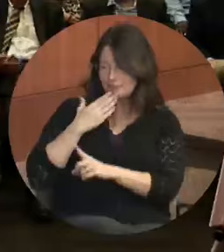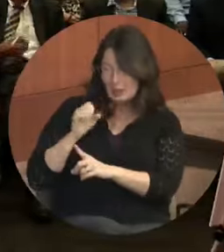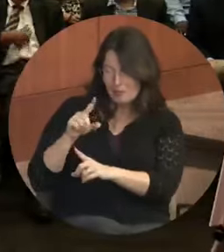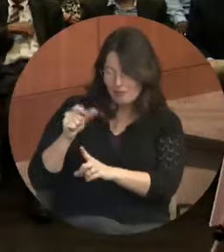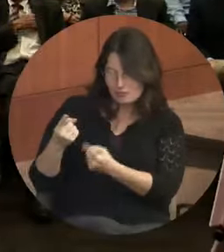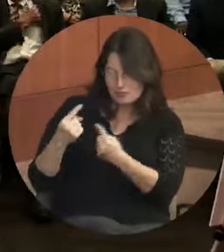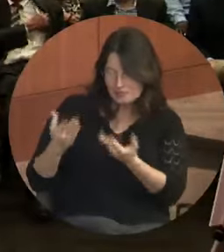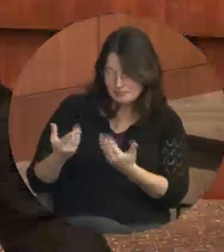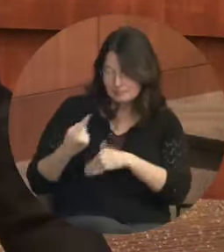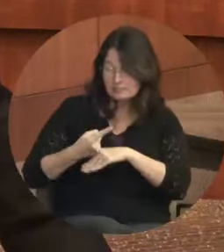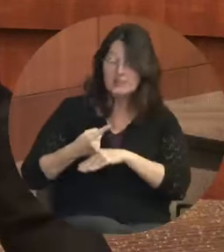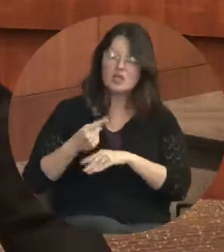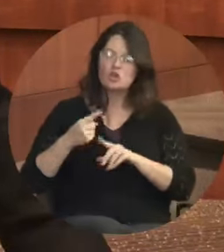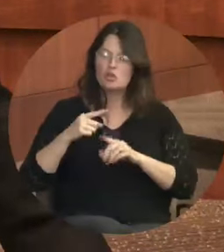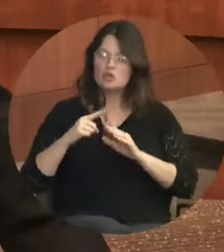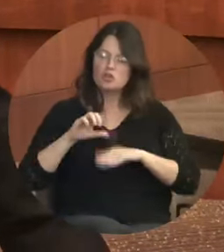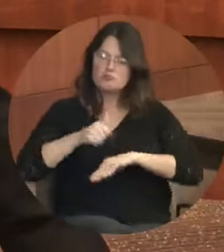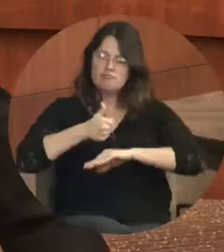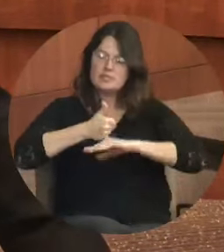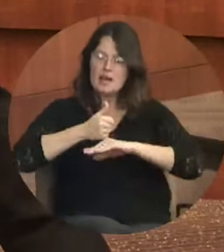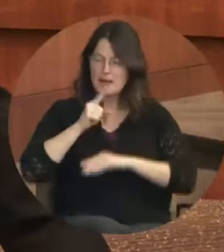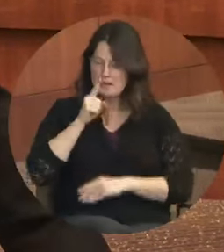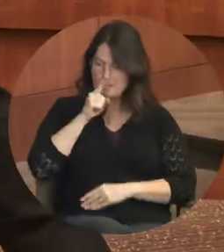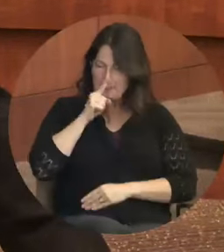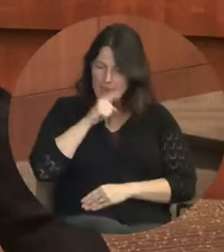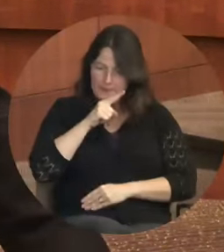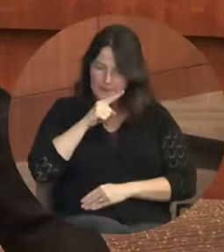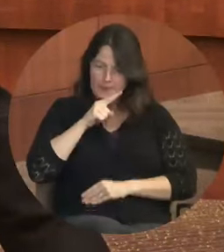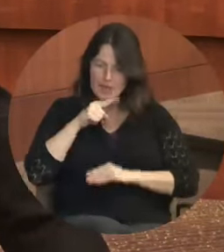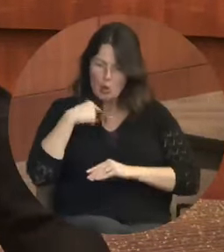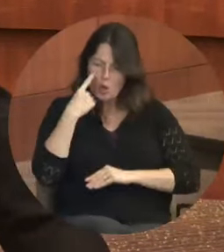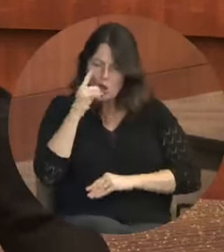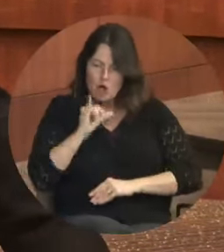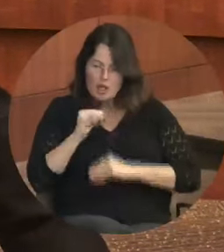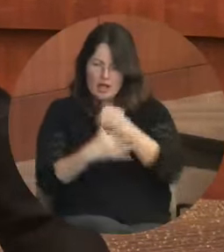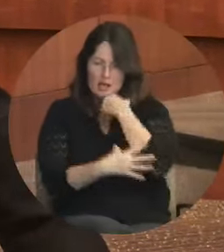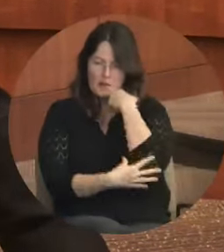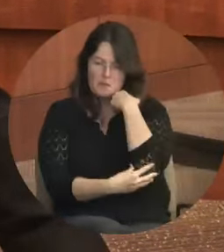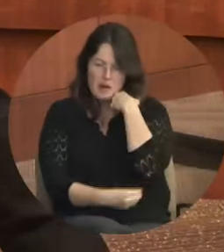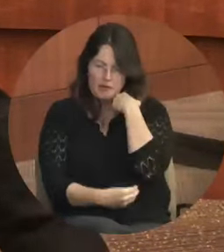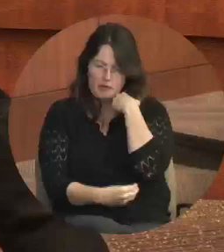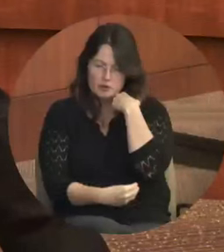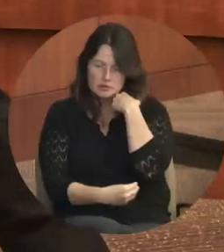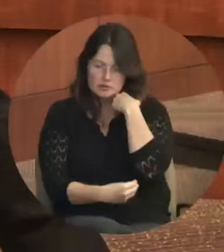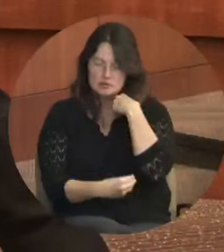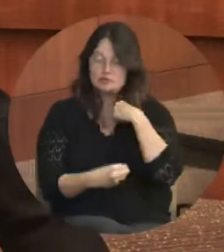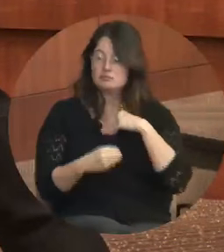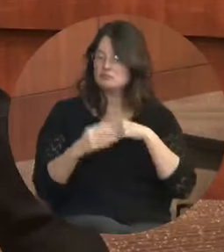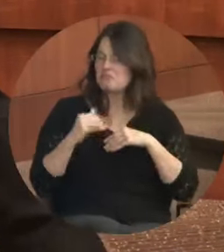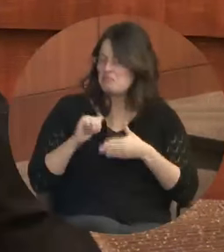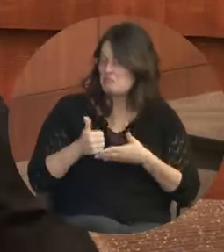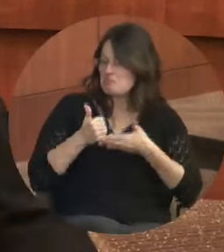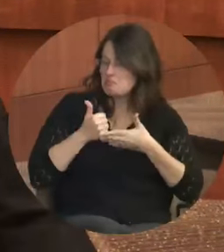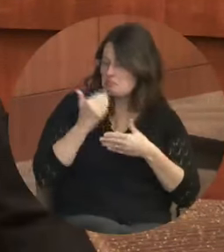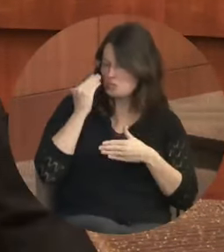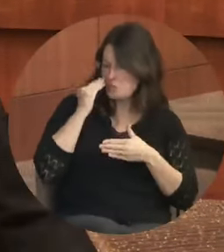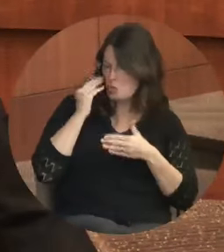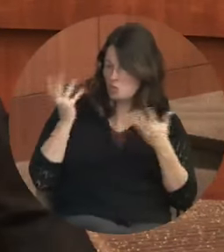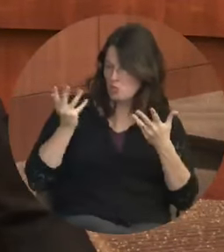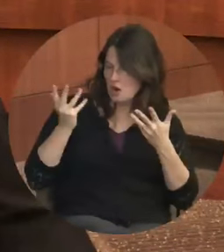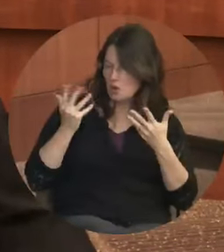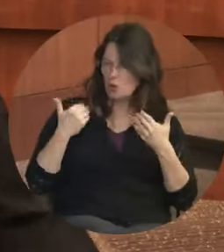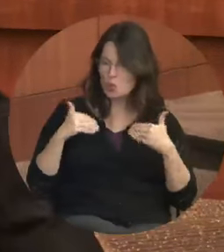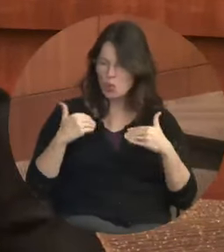That simulation was eye-opening, to say the least. The simulation showed us how hopeless it